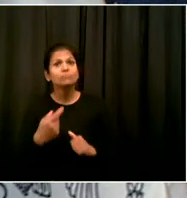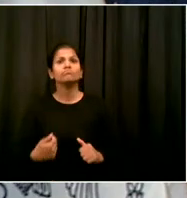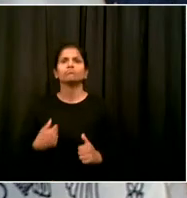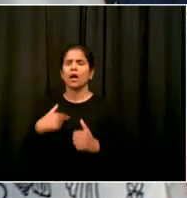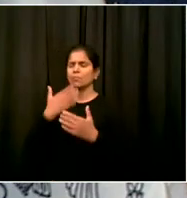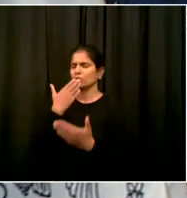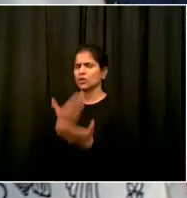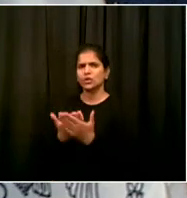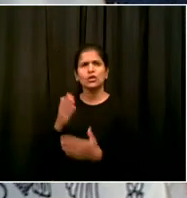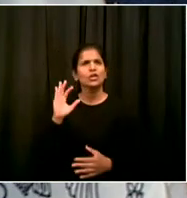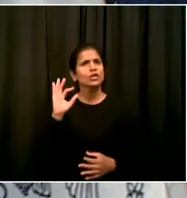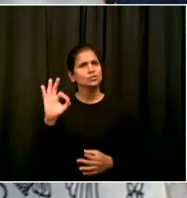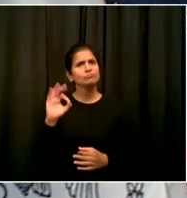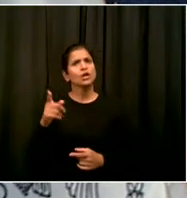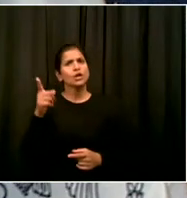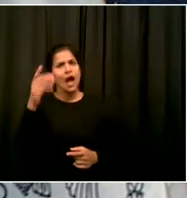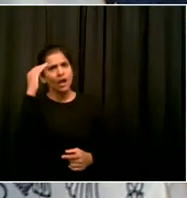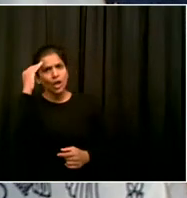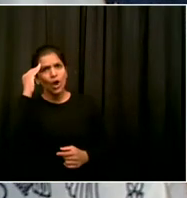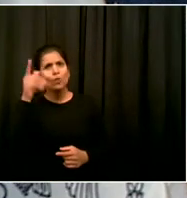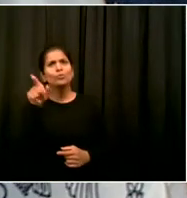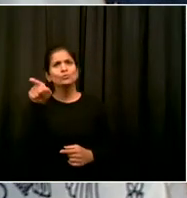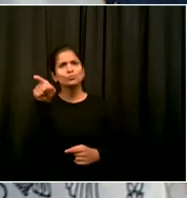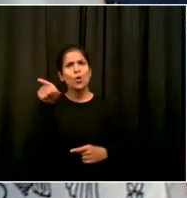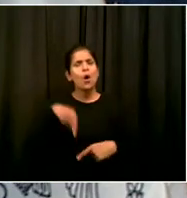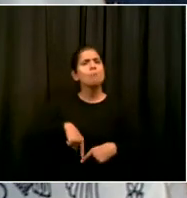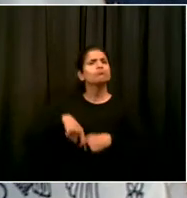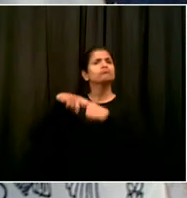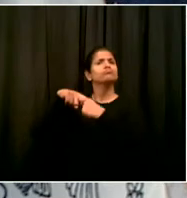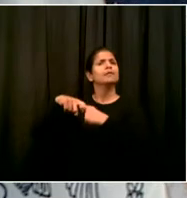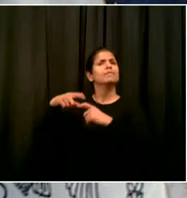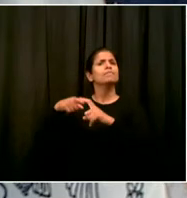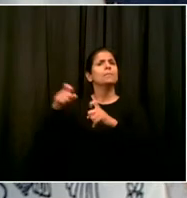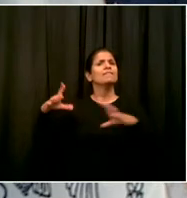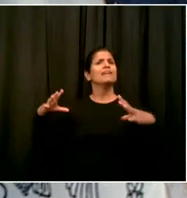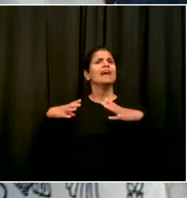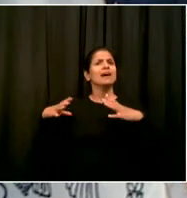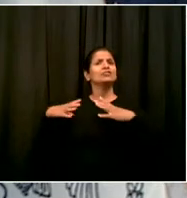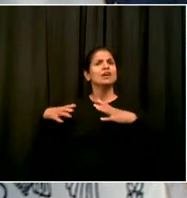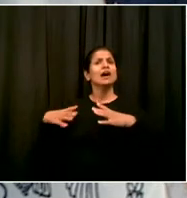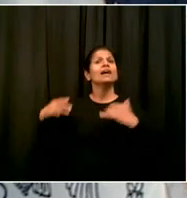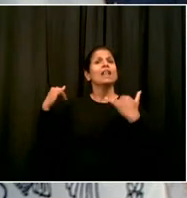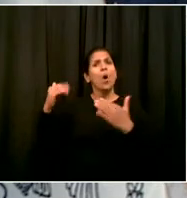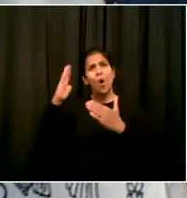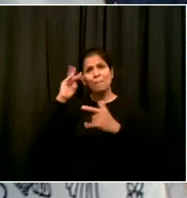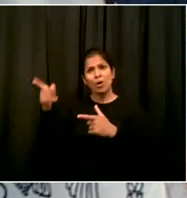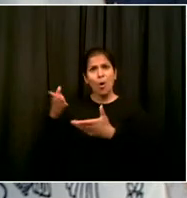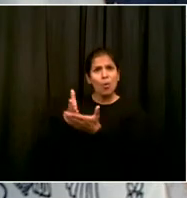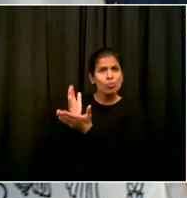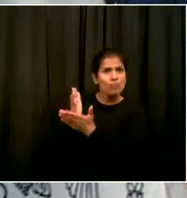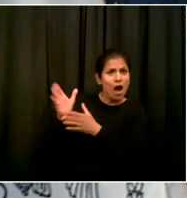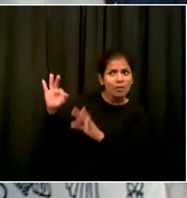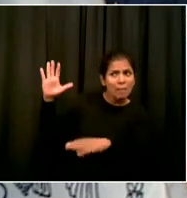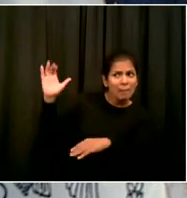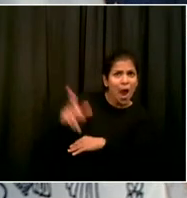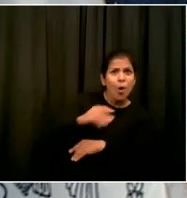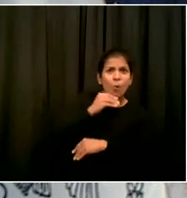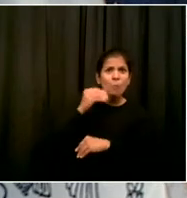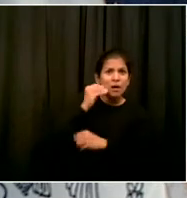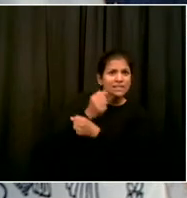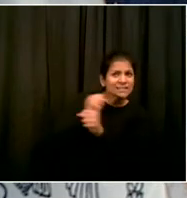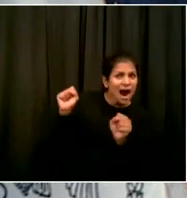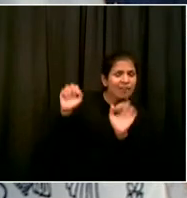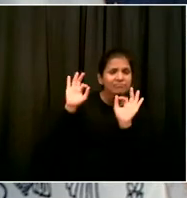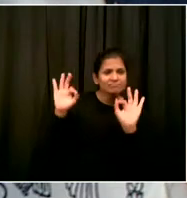beautifully and we'll see you back soon. Thank you very much and good luck continuing to steer the city through these difficult